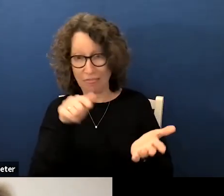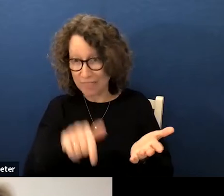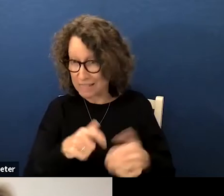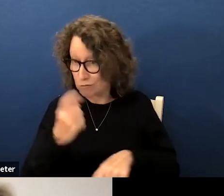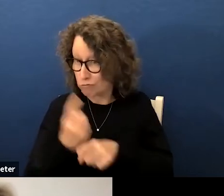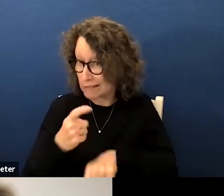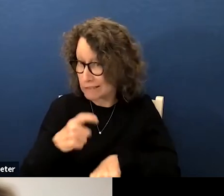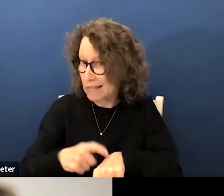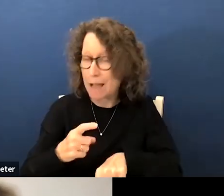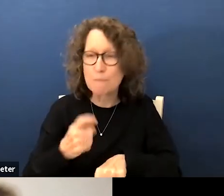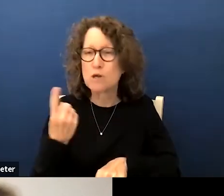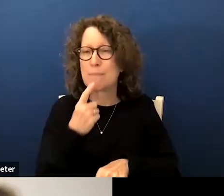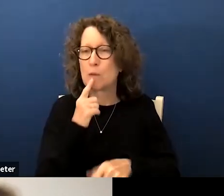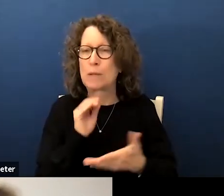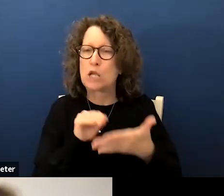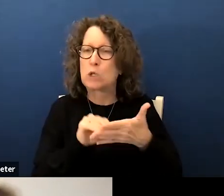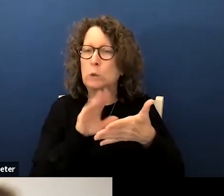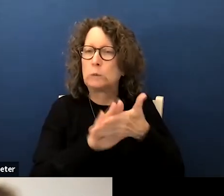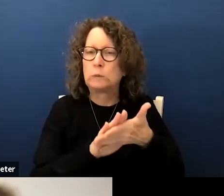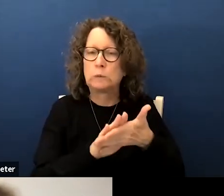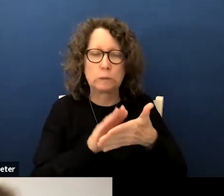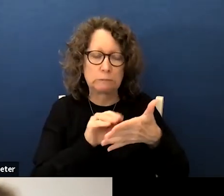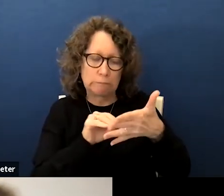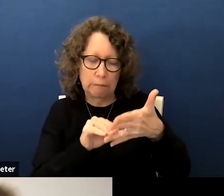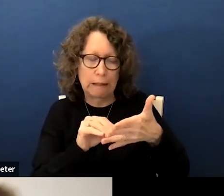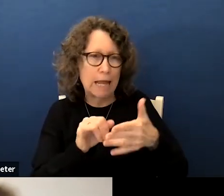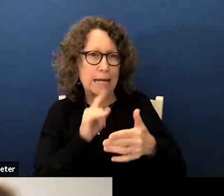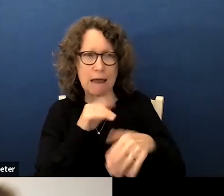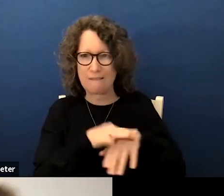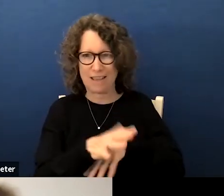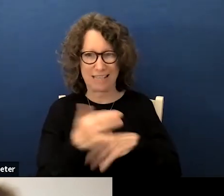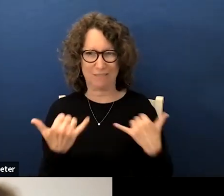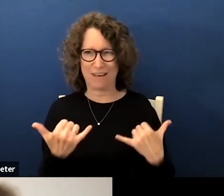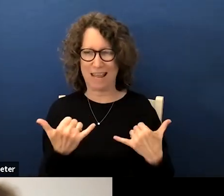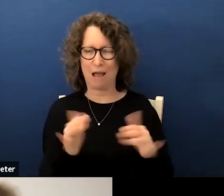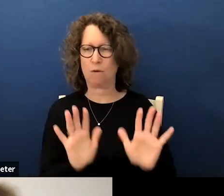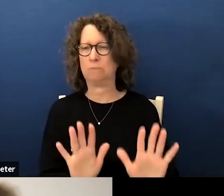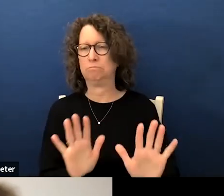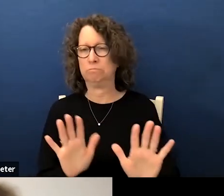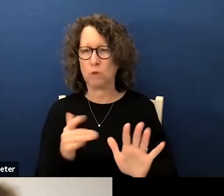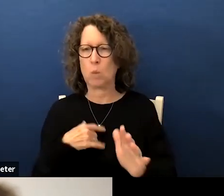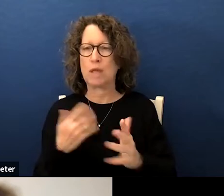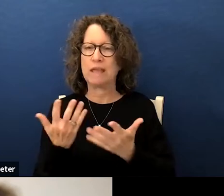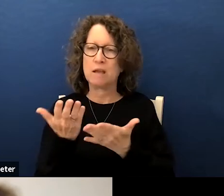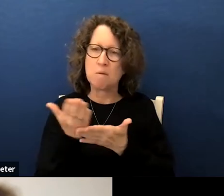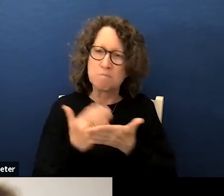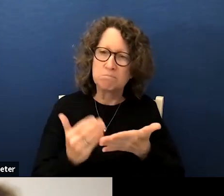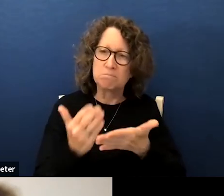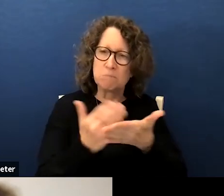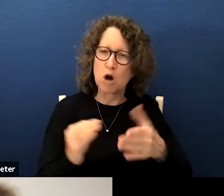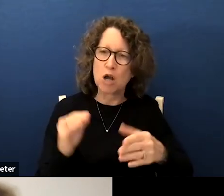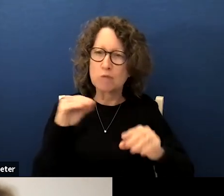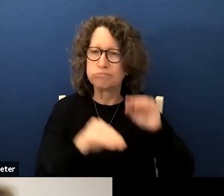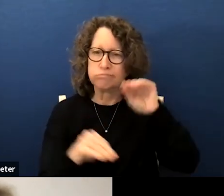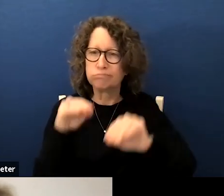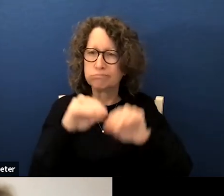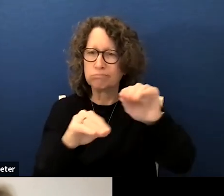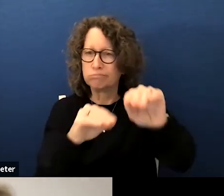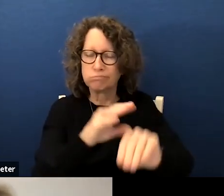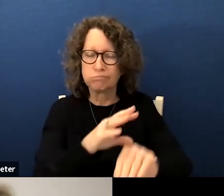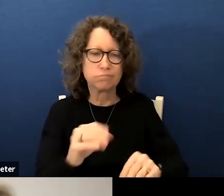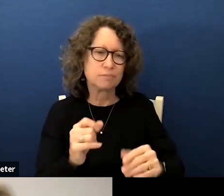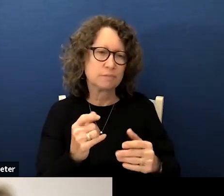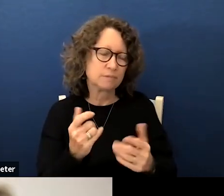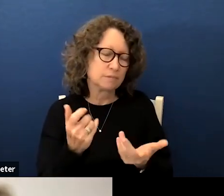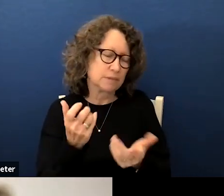time or is there something we need to put in here that it's not effective right away that if we phase it in um and then also to the point of some of the